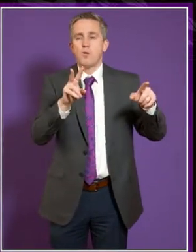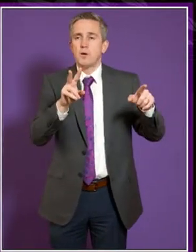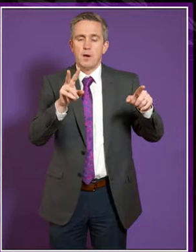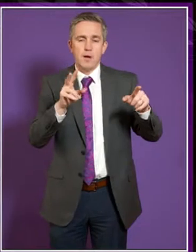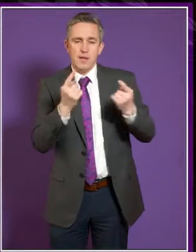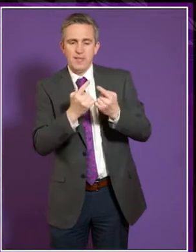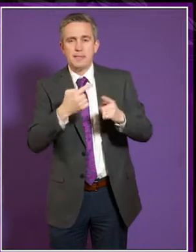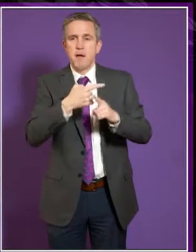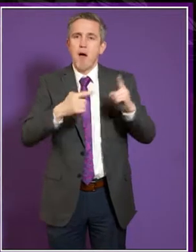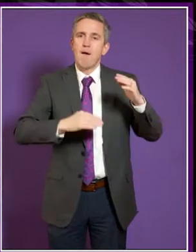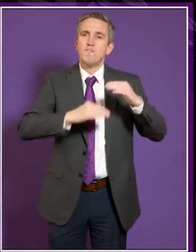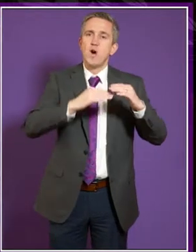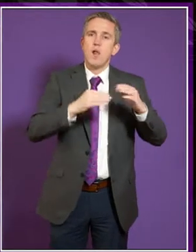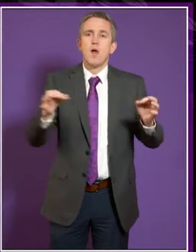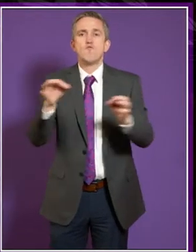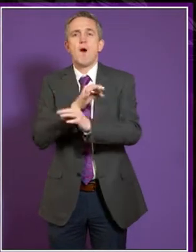glass half empty.